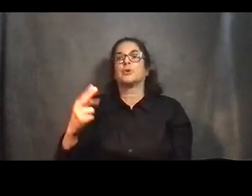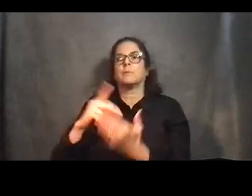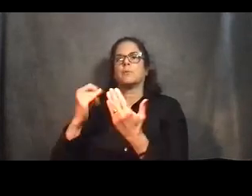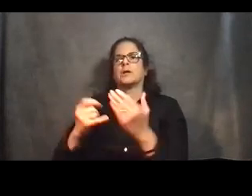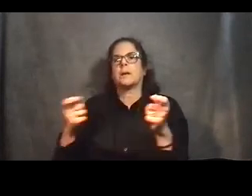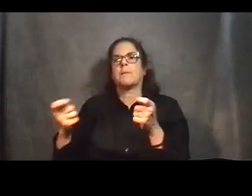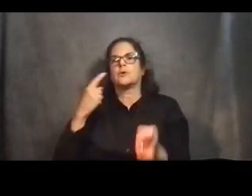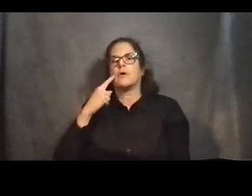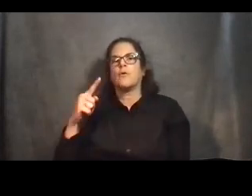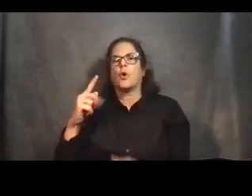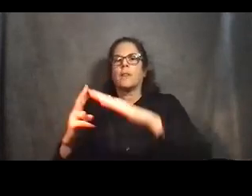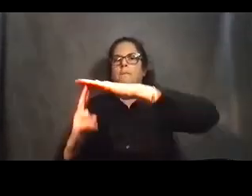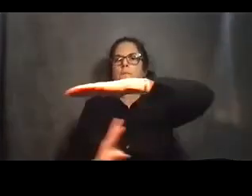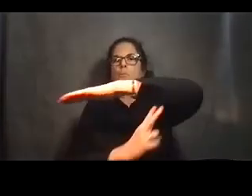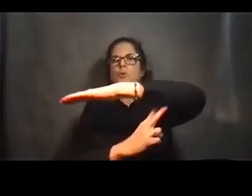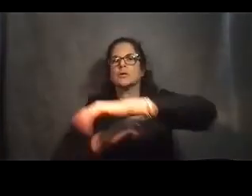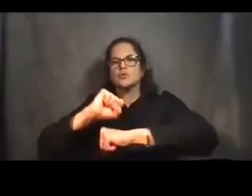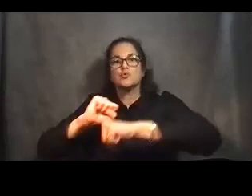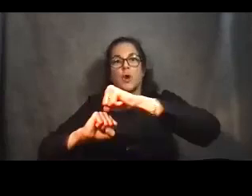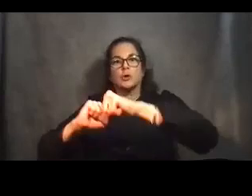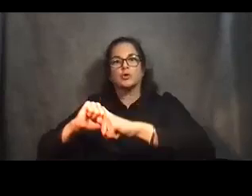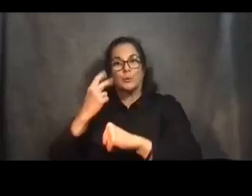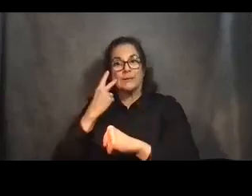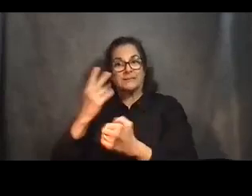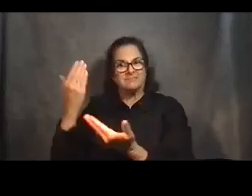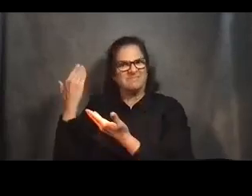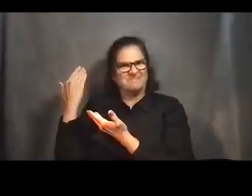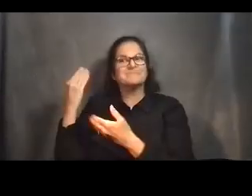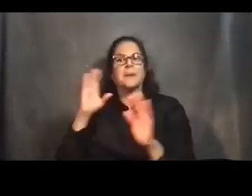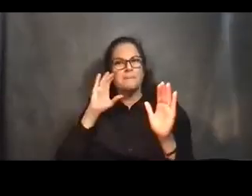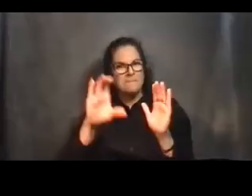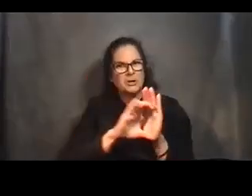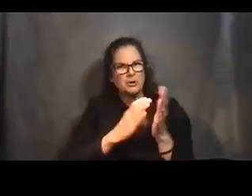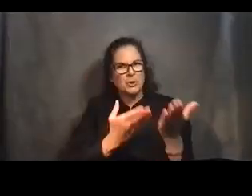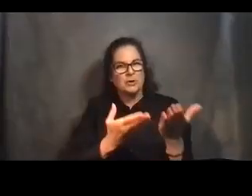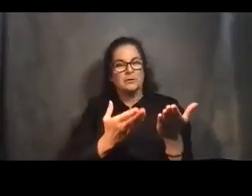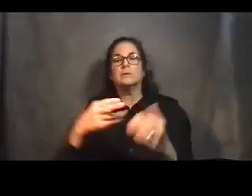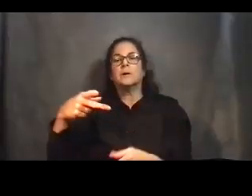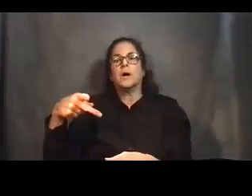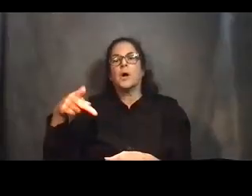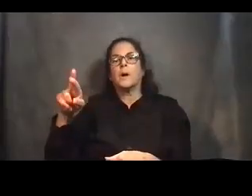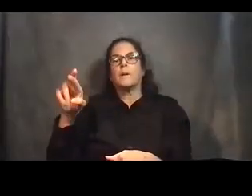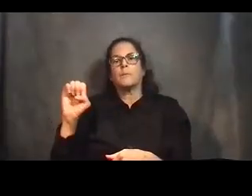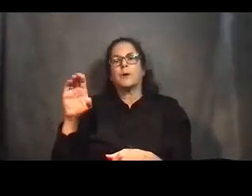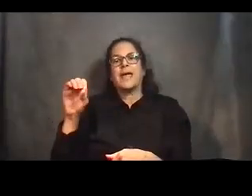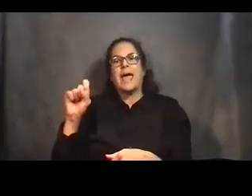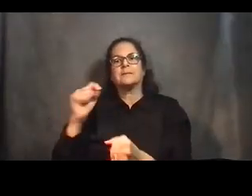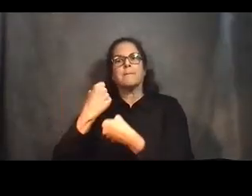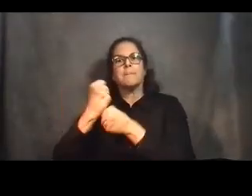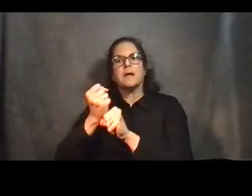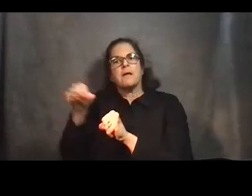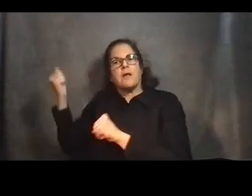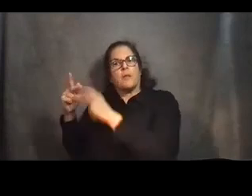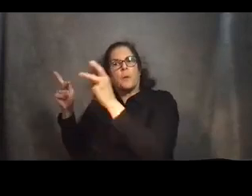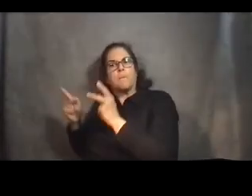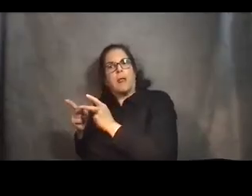Sprintmower Modernization. In the background here, there's a picture of an actual precast segment that's being utilized for this project. If you would,